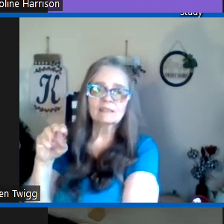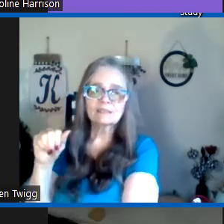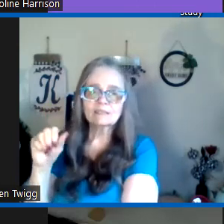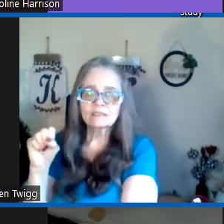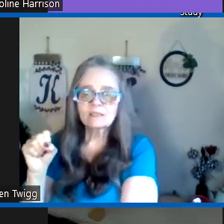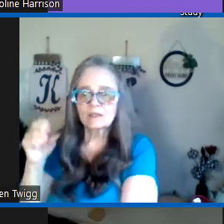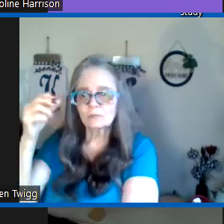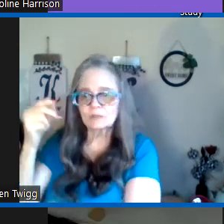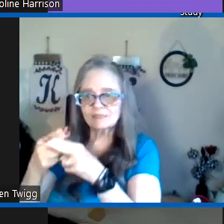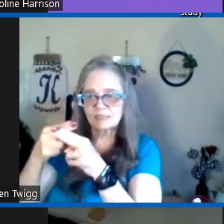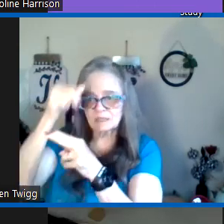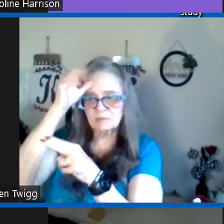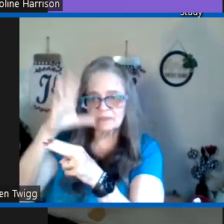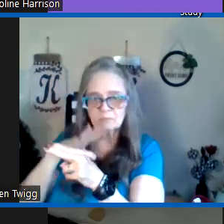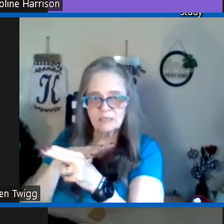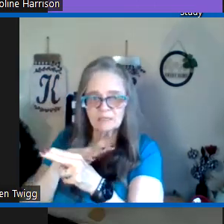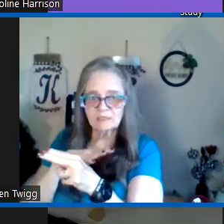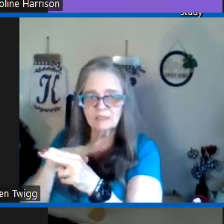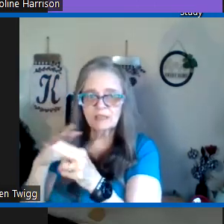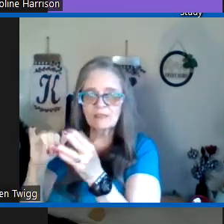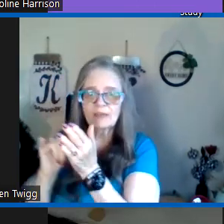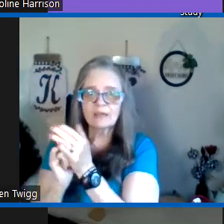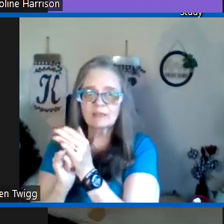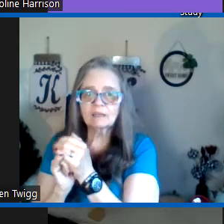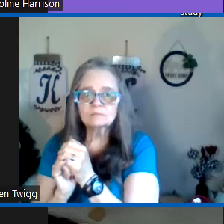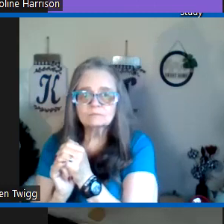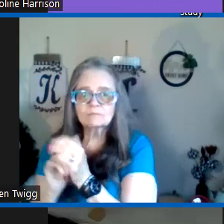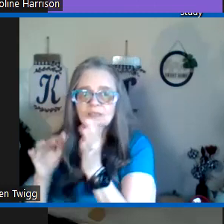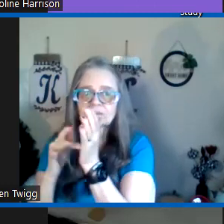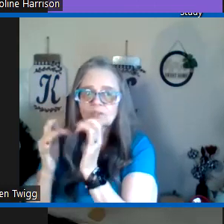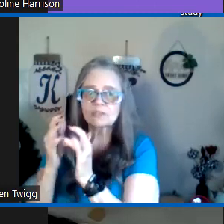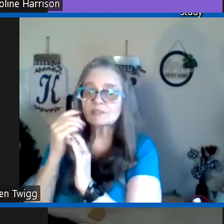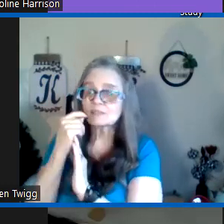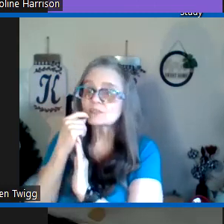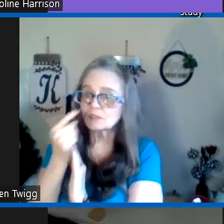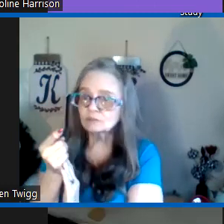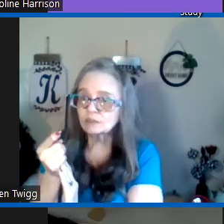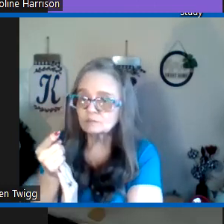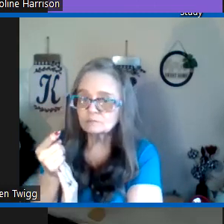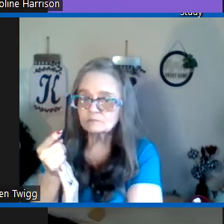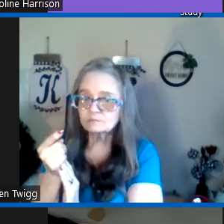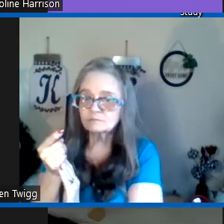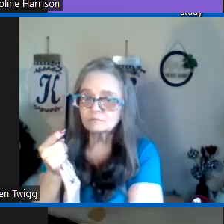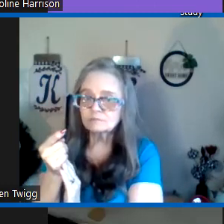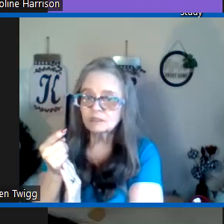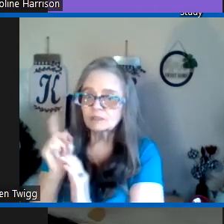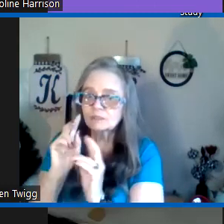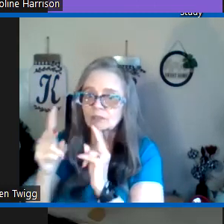Ananias was the name of the man that Jesus told him